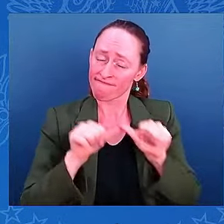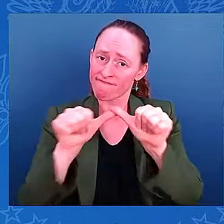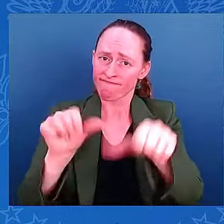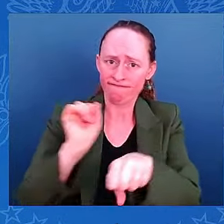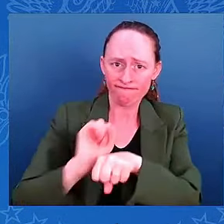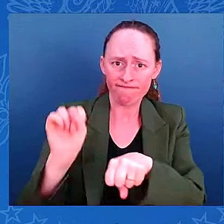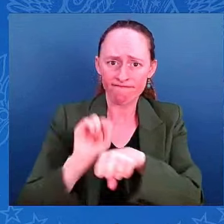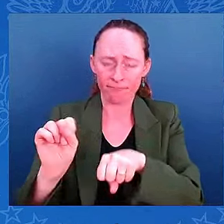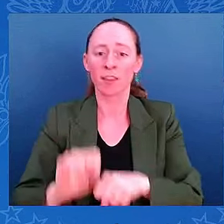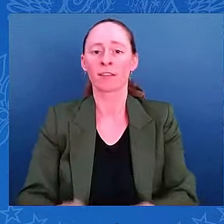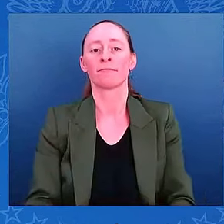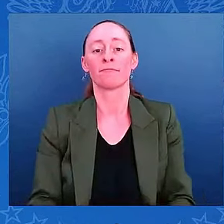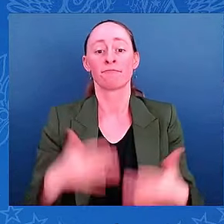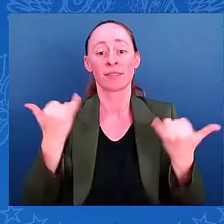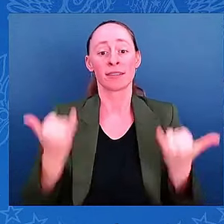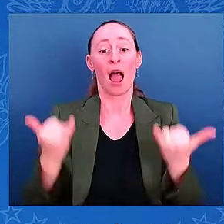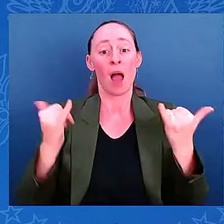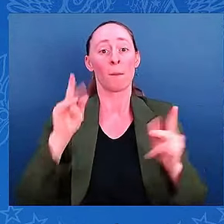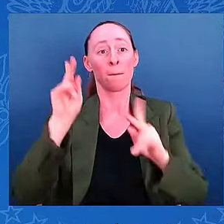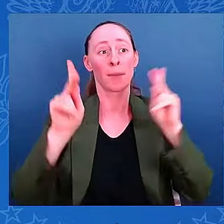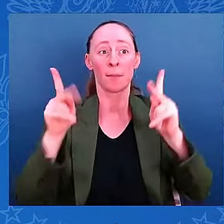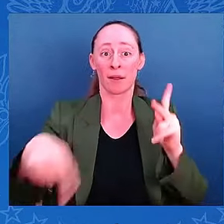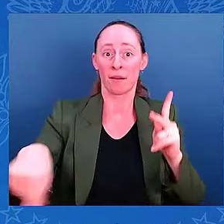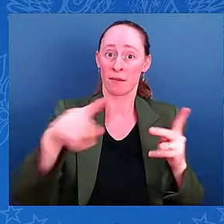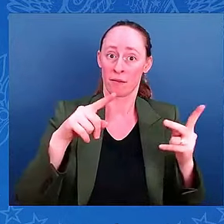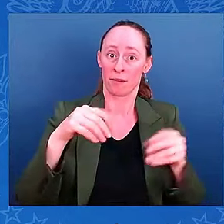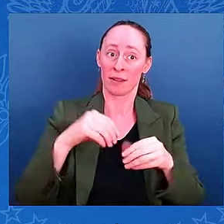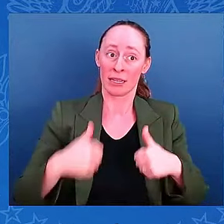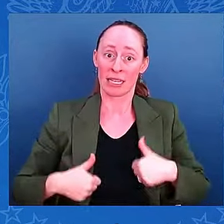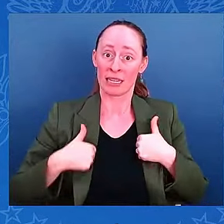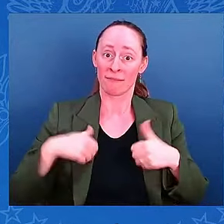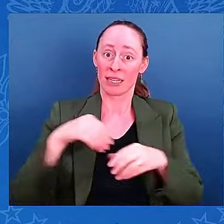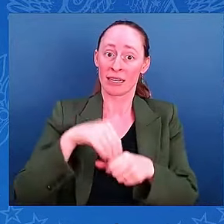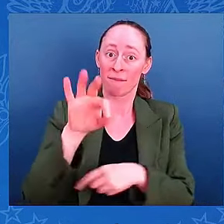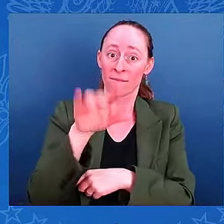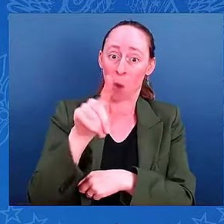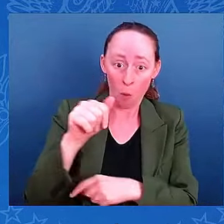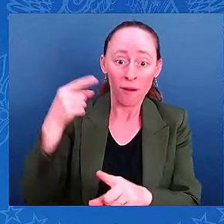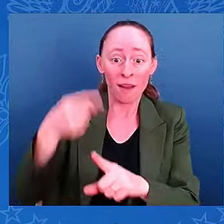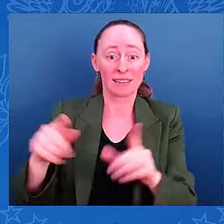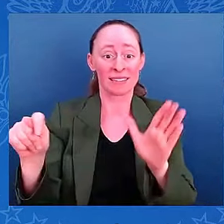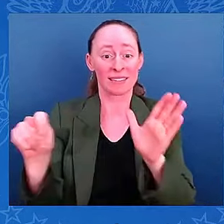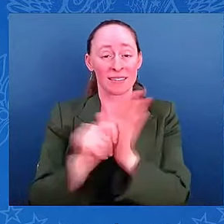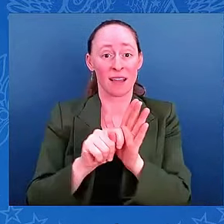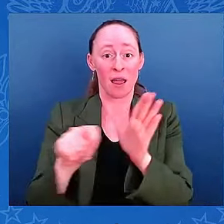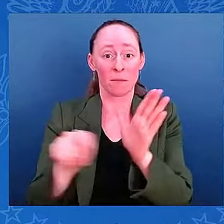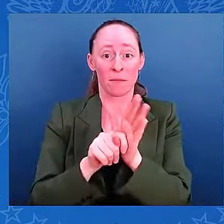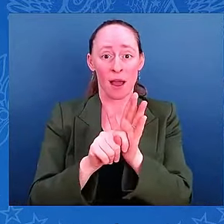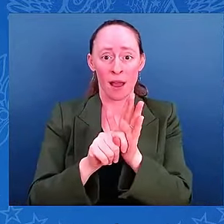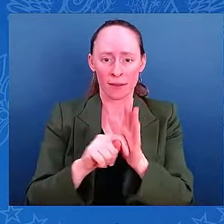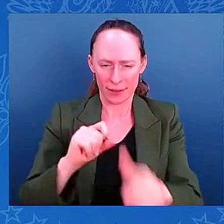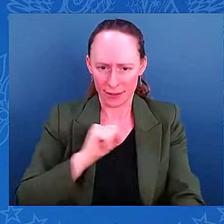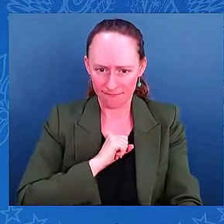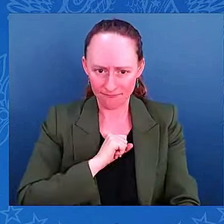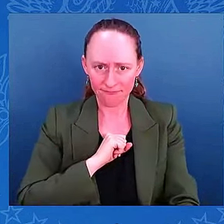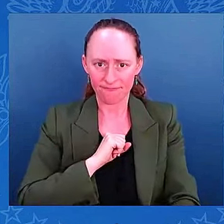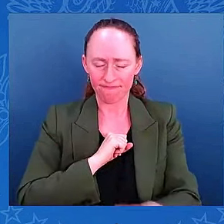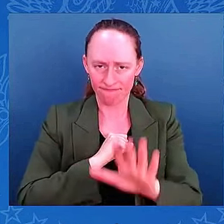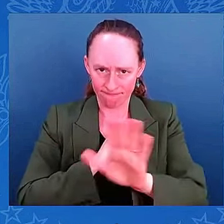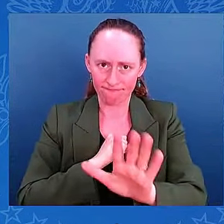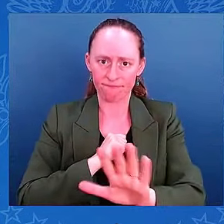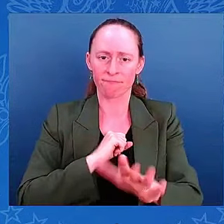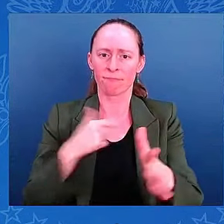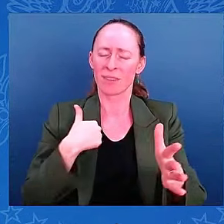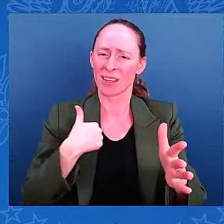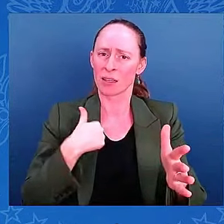particular, the people of the Tampa region, we urge you to take this storm seriously.